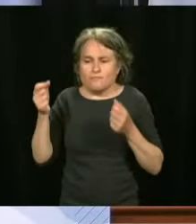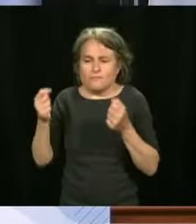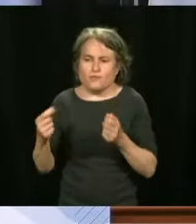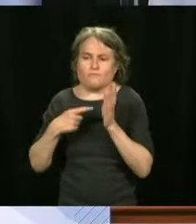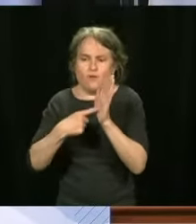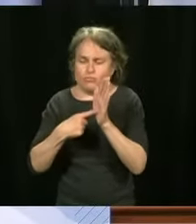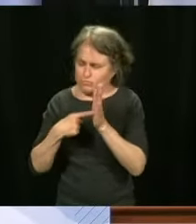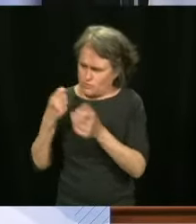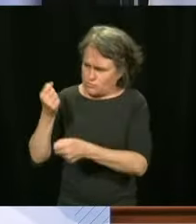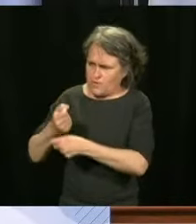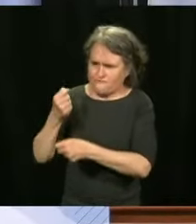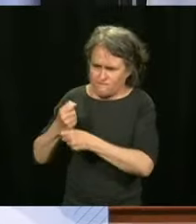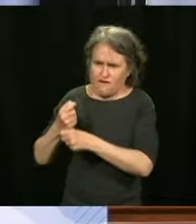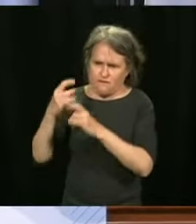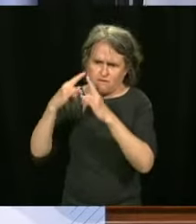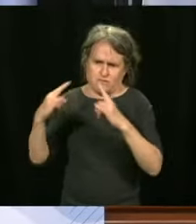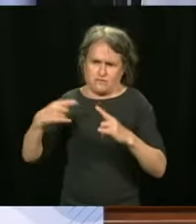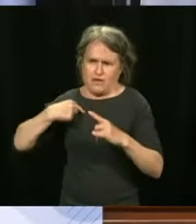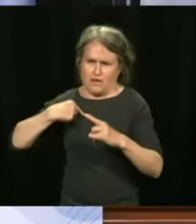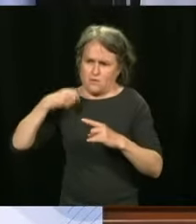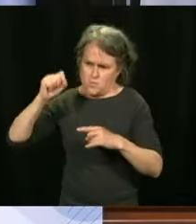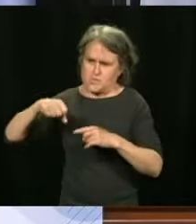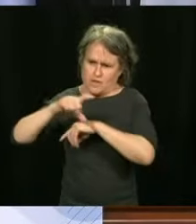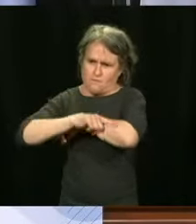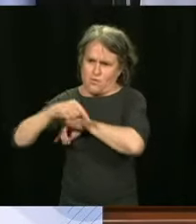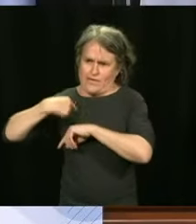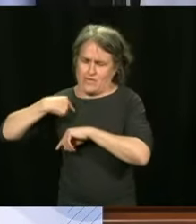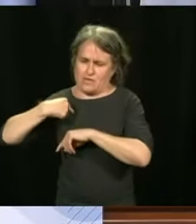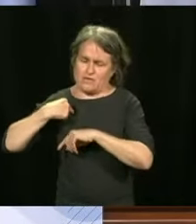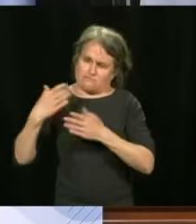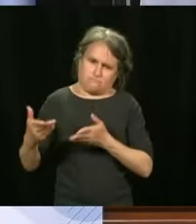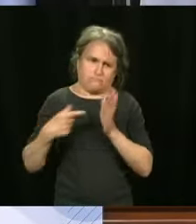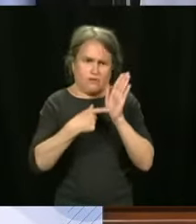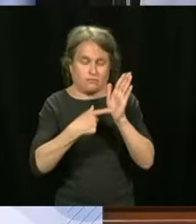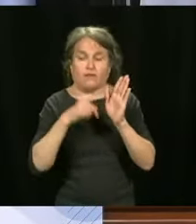employment from the camp, well, they will be in Category 9.